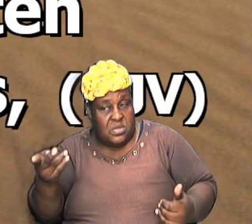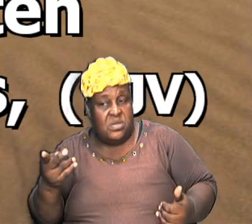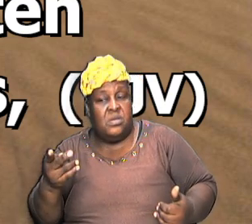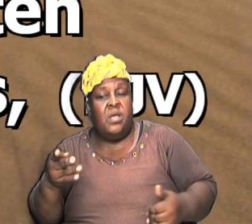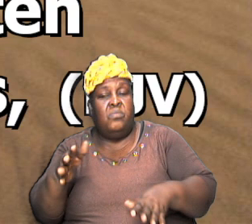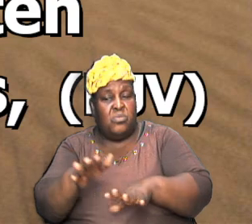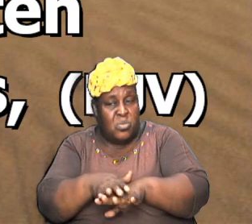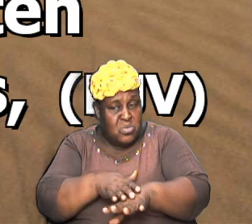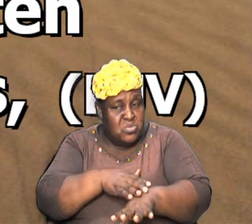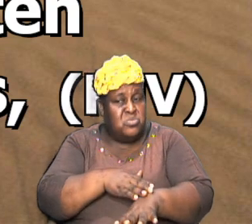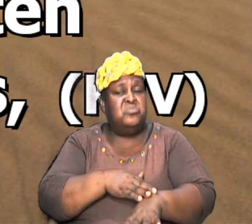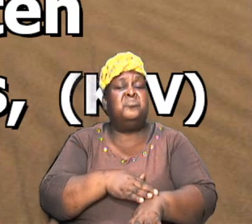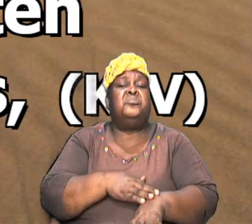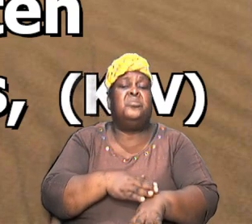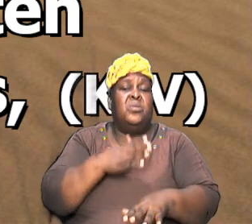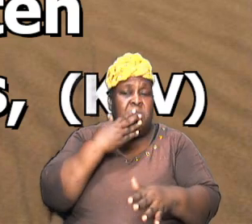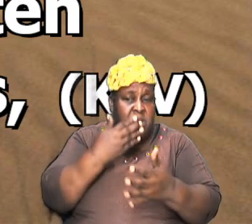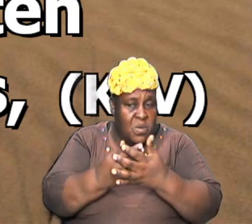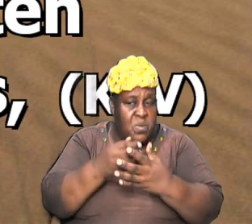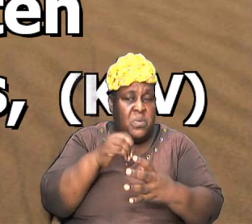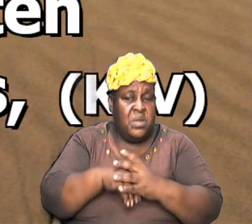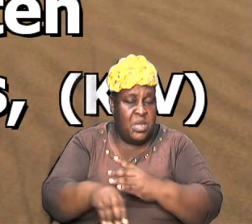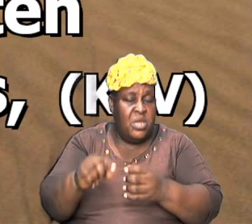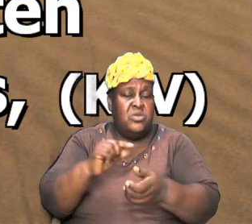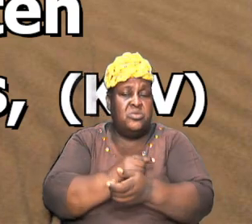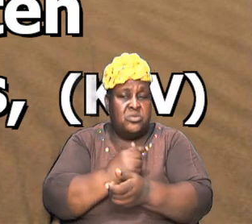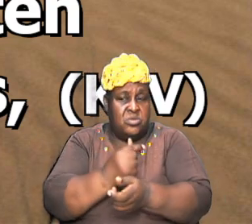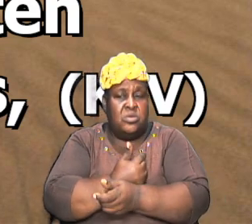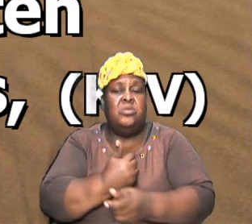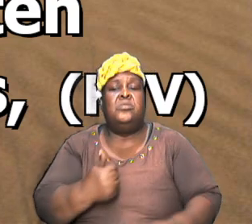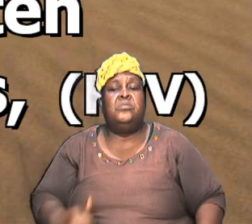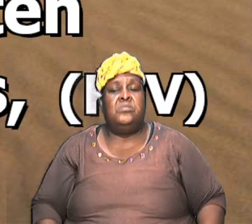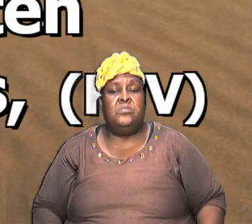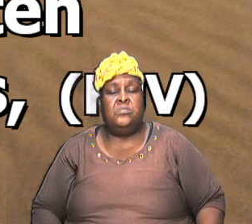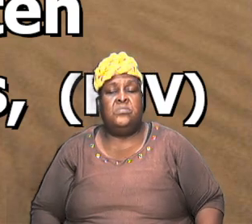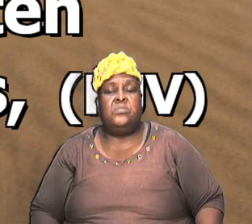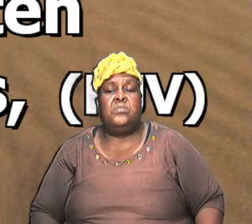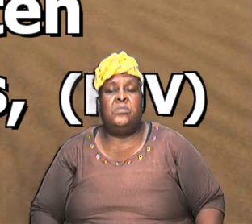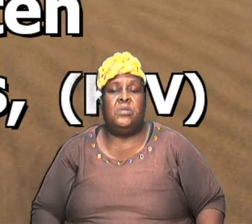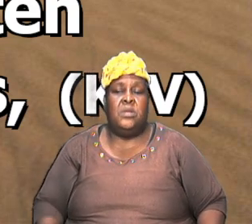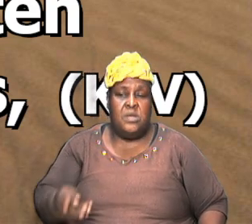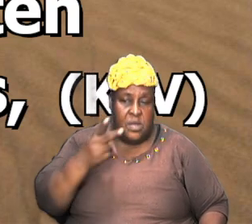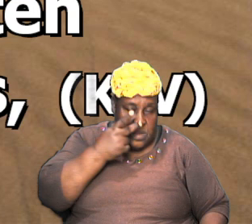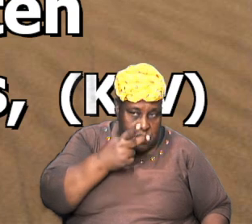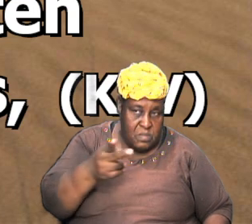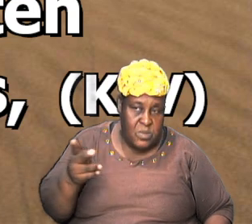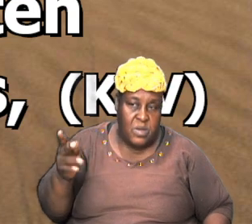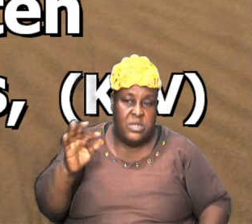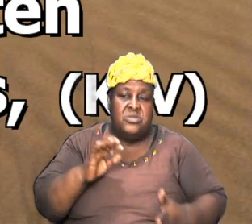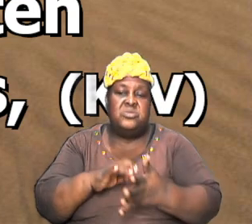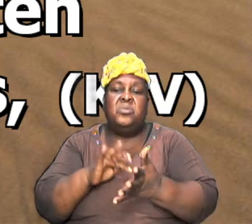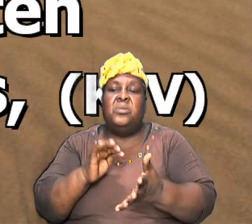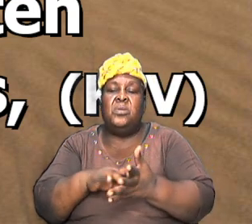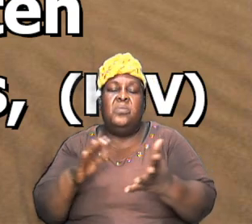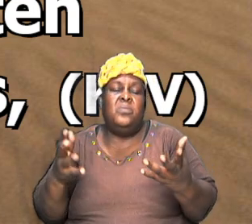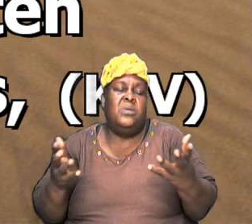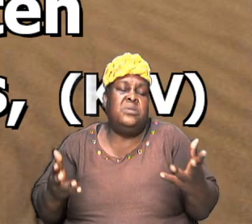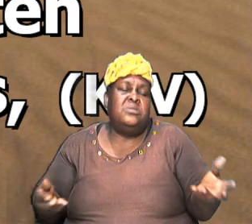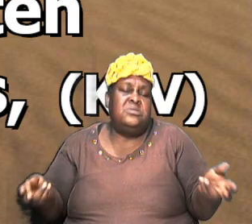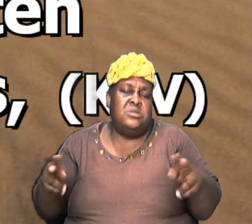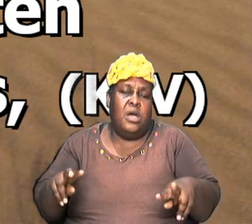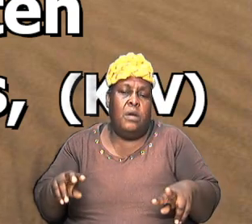time and we are going through that's why it is good that we are in Genesis and can cross reference and look at all the things because what is happening in